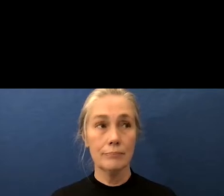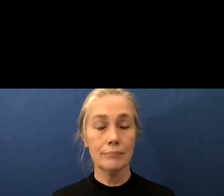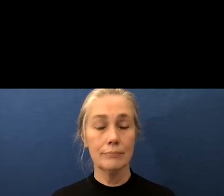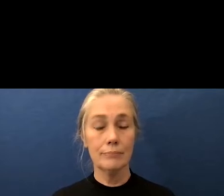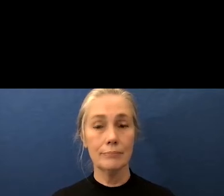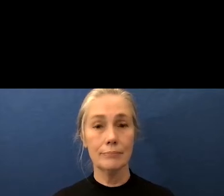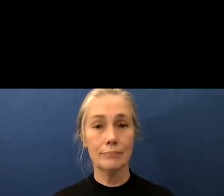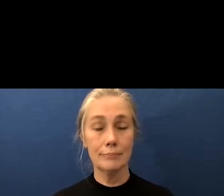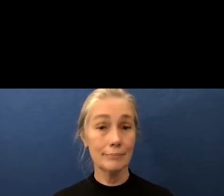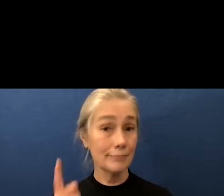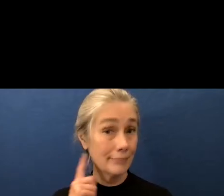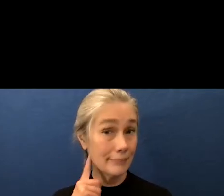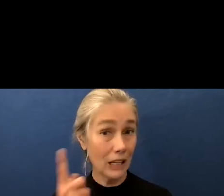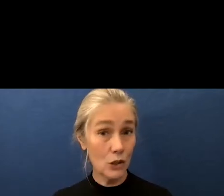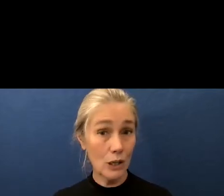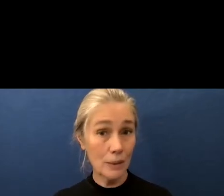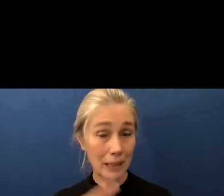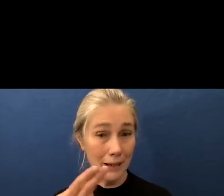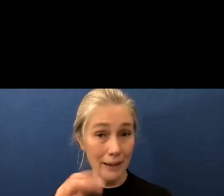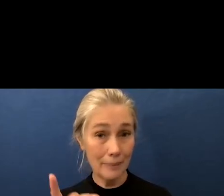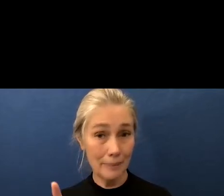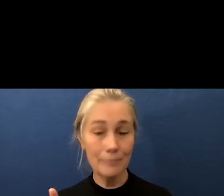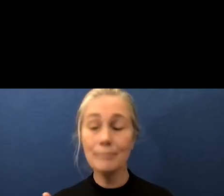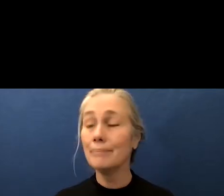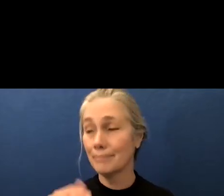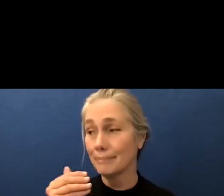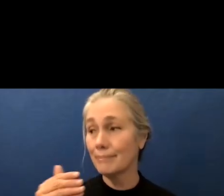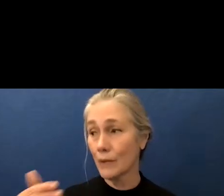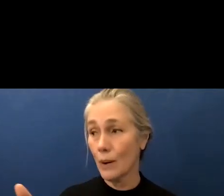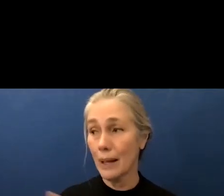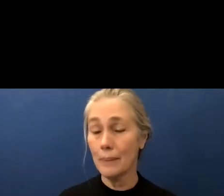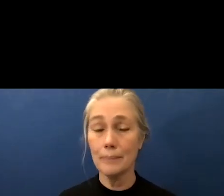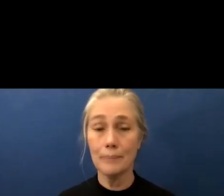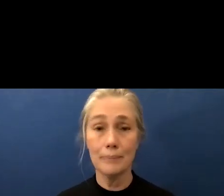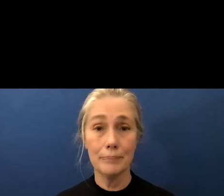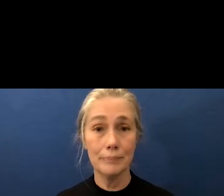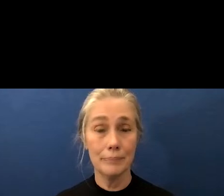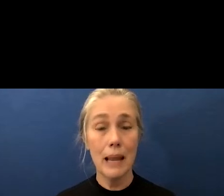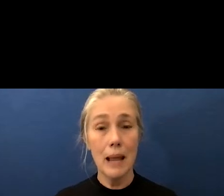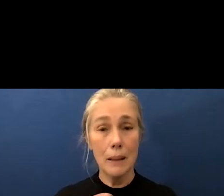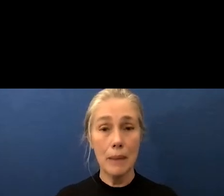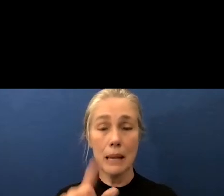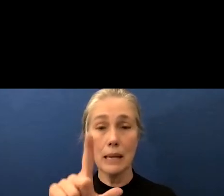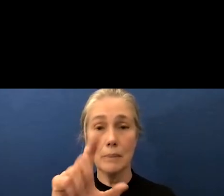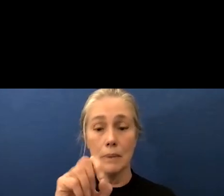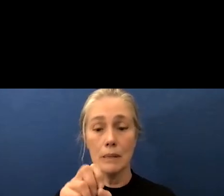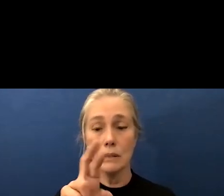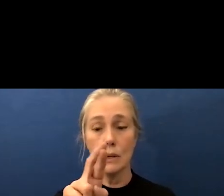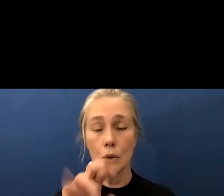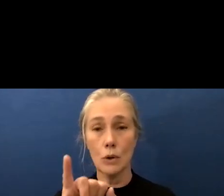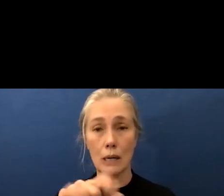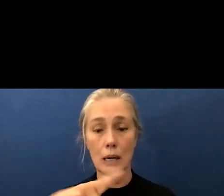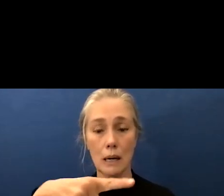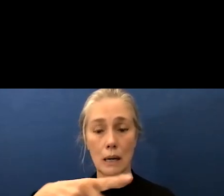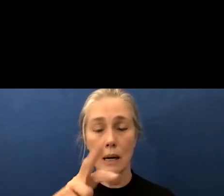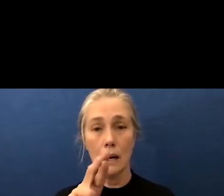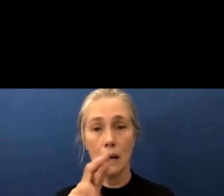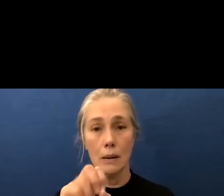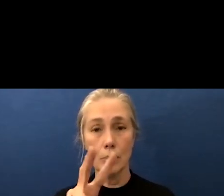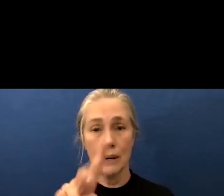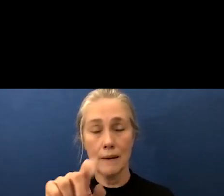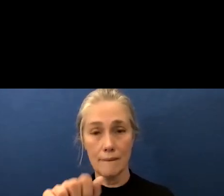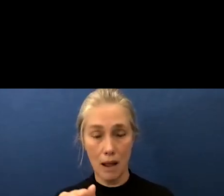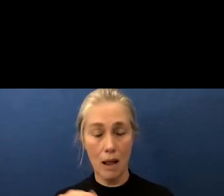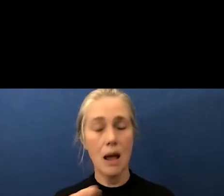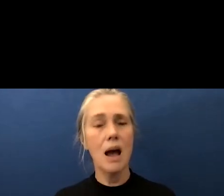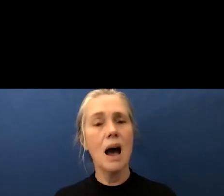hi can you hear me yes go ahead hi my name is laurie kriva i came to my first board meeting